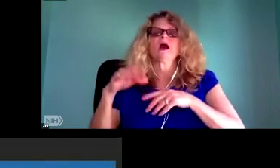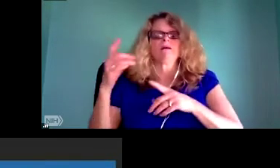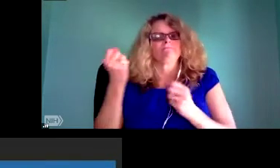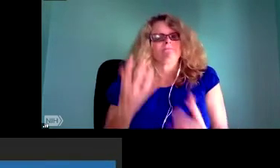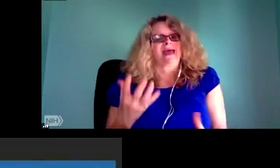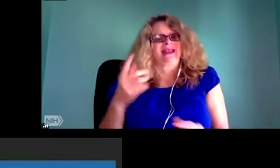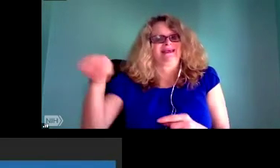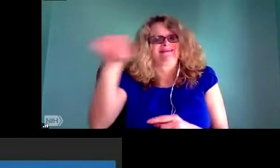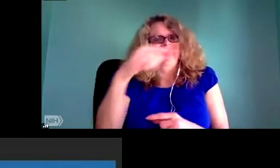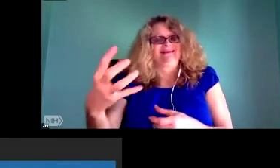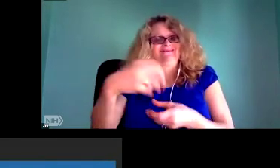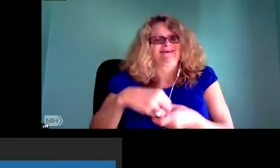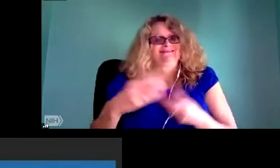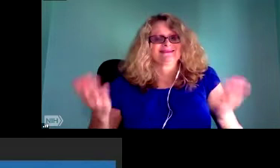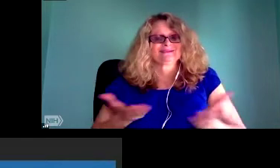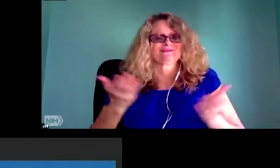with.